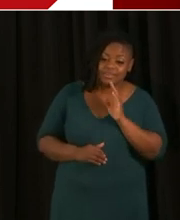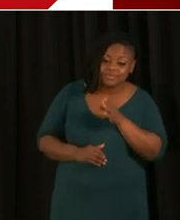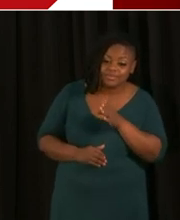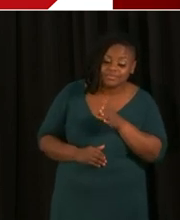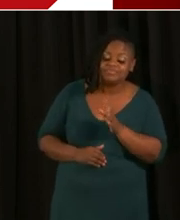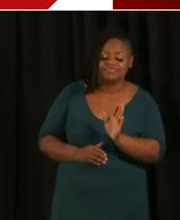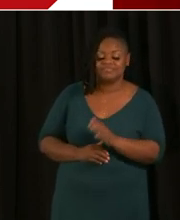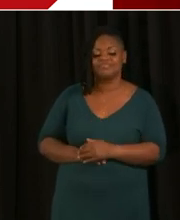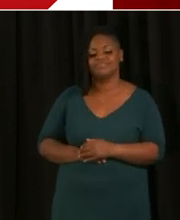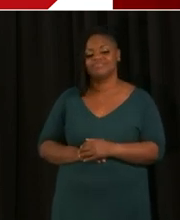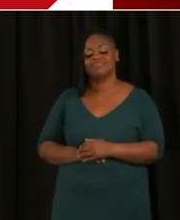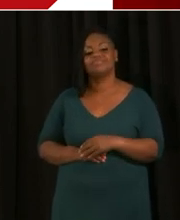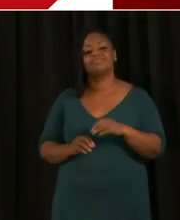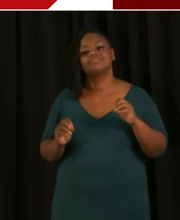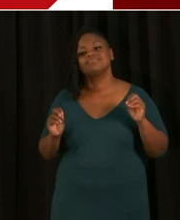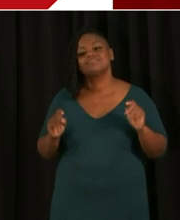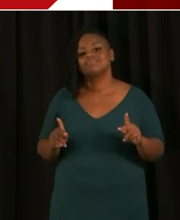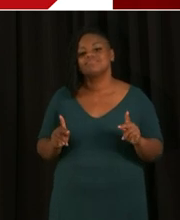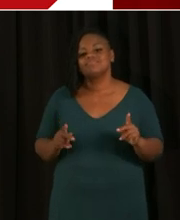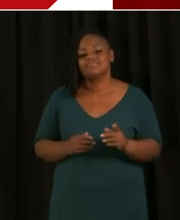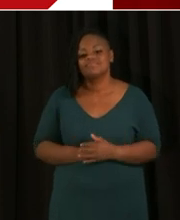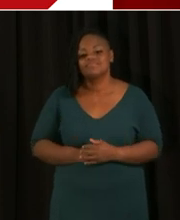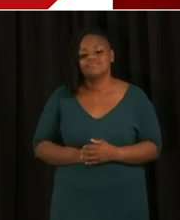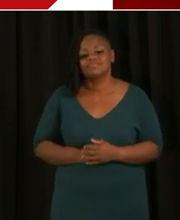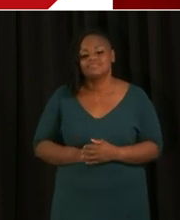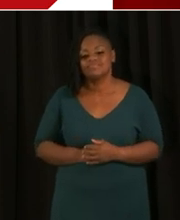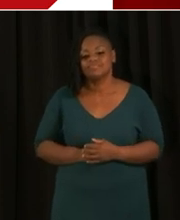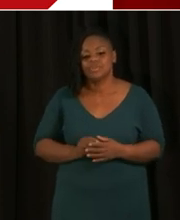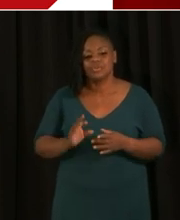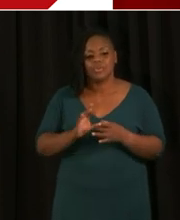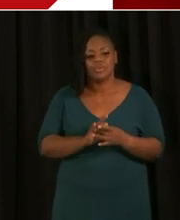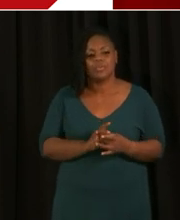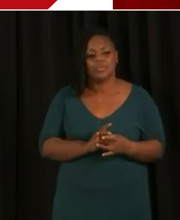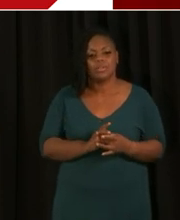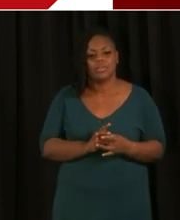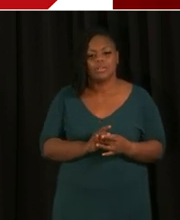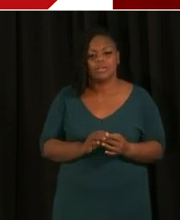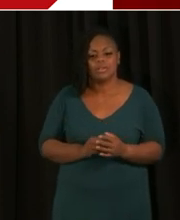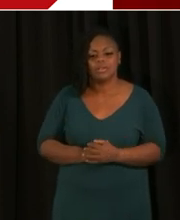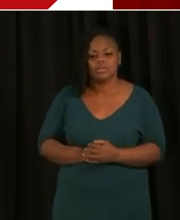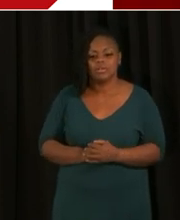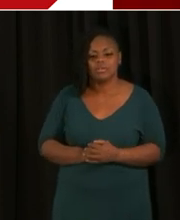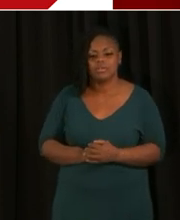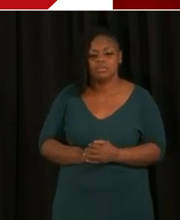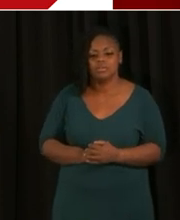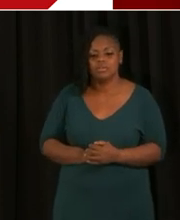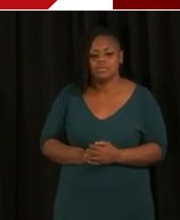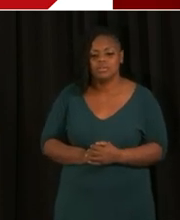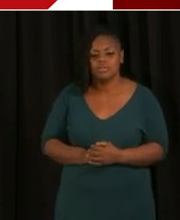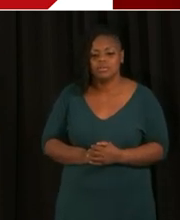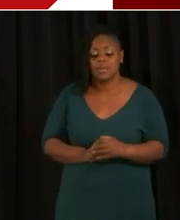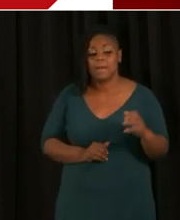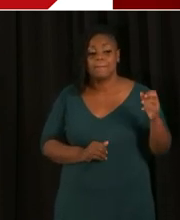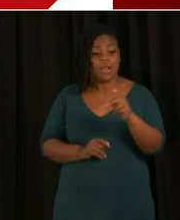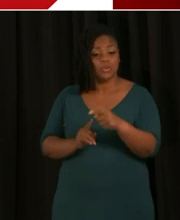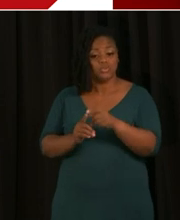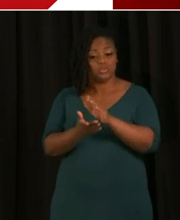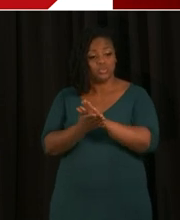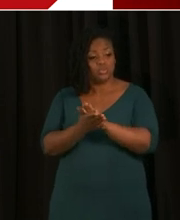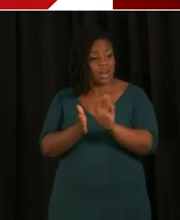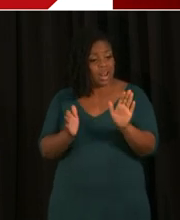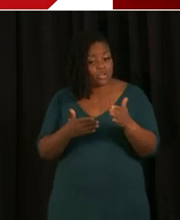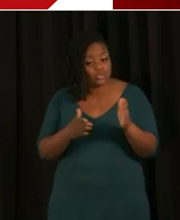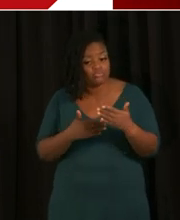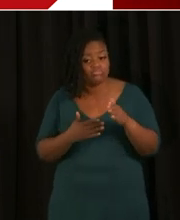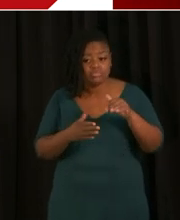Oh, okay. My question is in regards to returning to classrooms. Is there a